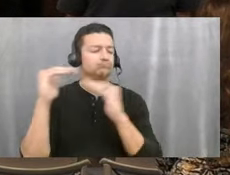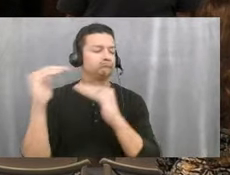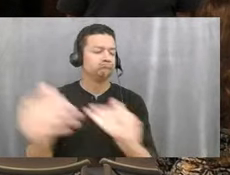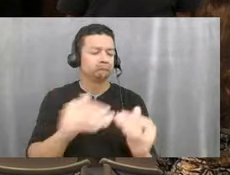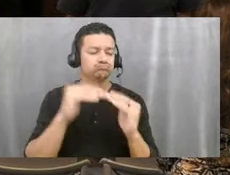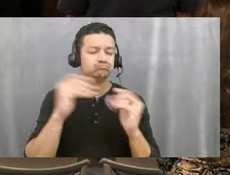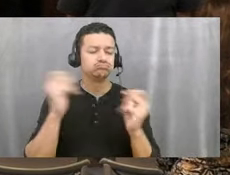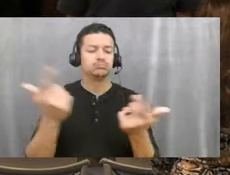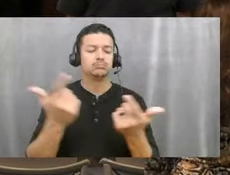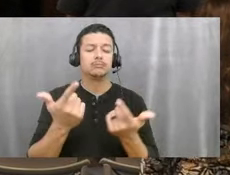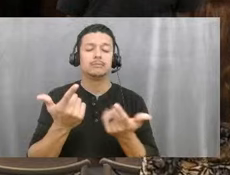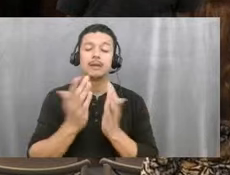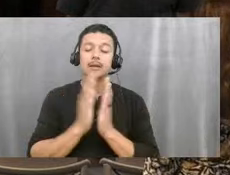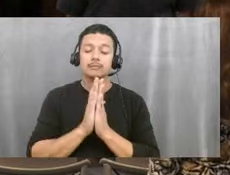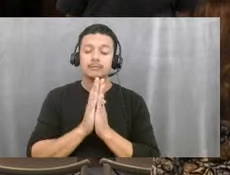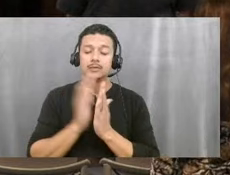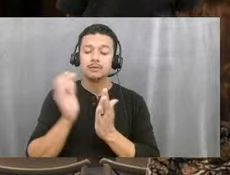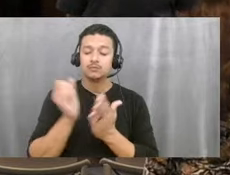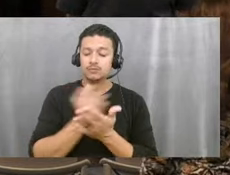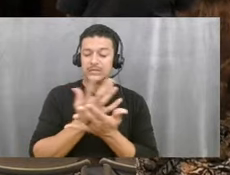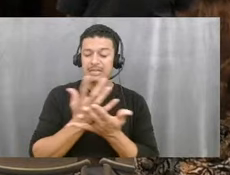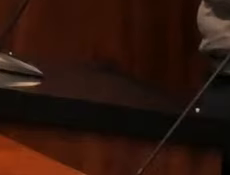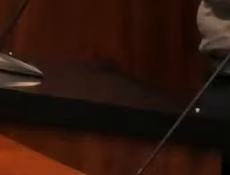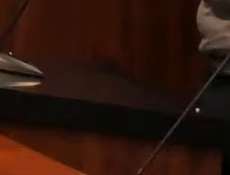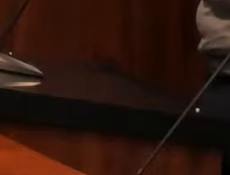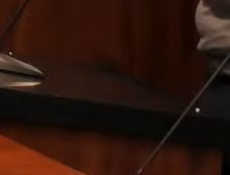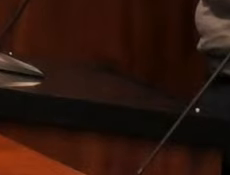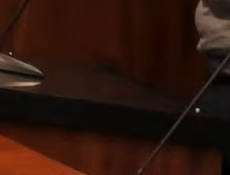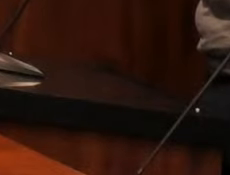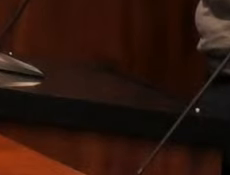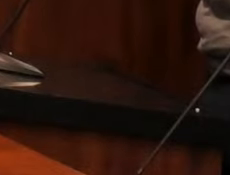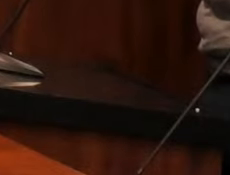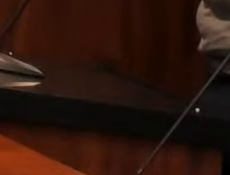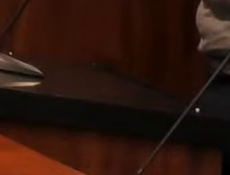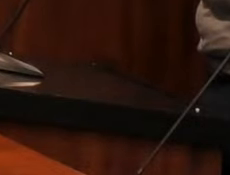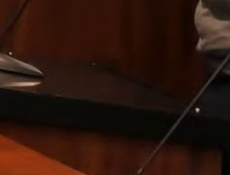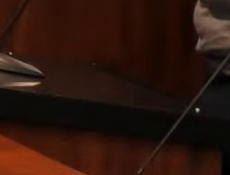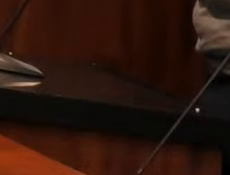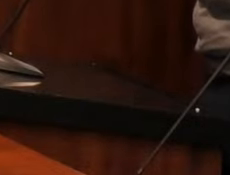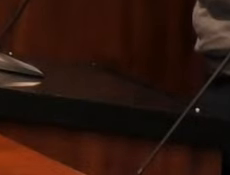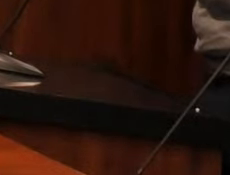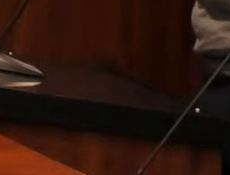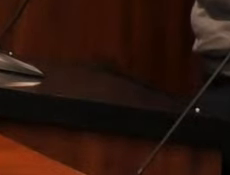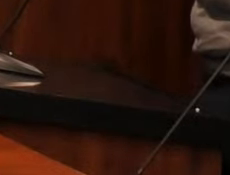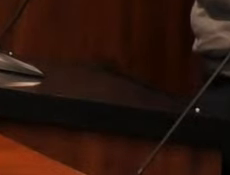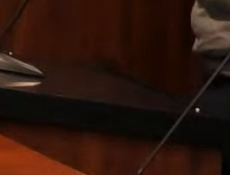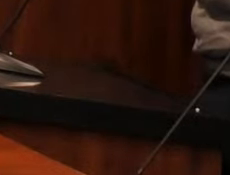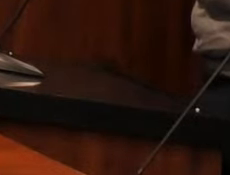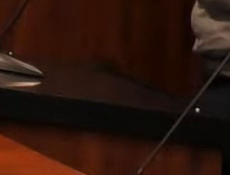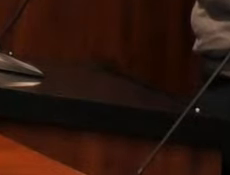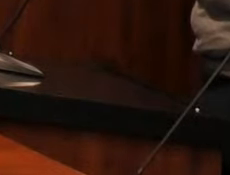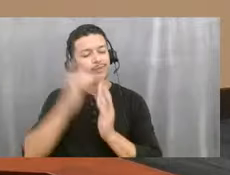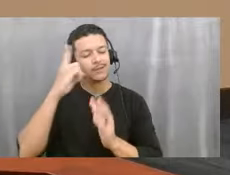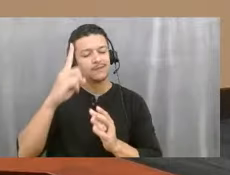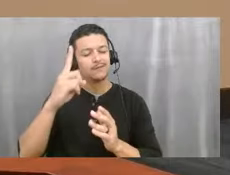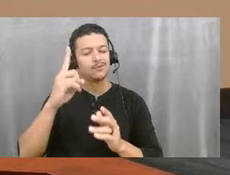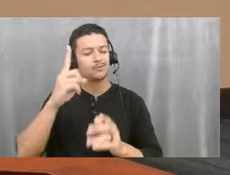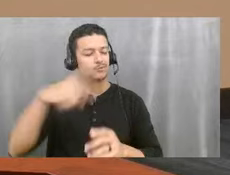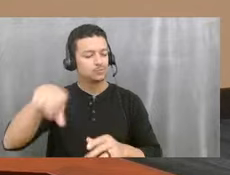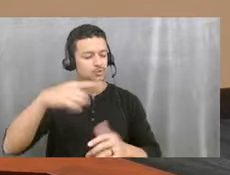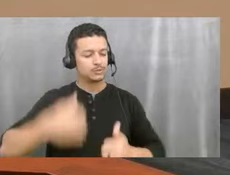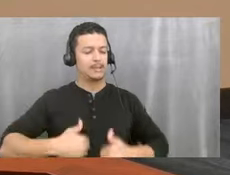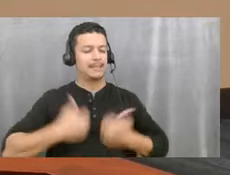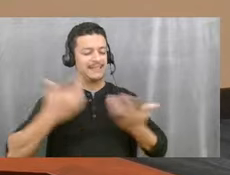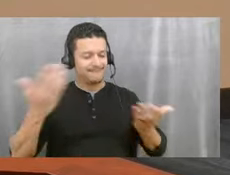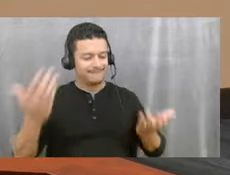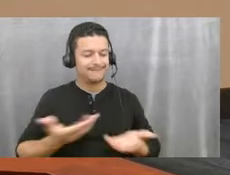for all those that are going to be leading us, the city of Boynton Beach, but I also pray for the citizens of Boynton Beach. I pray for an